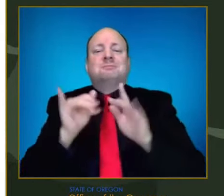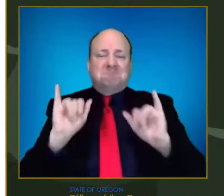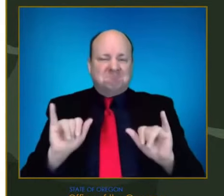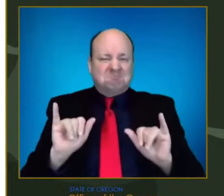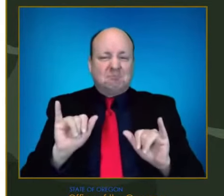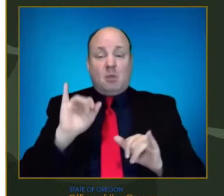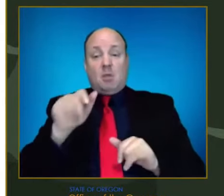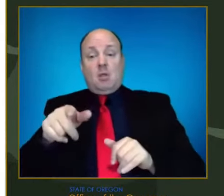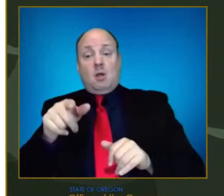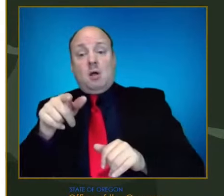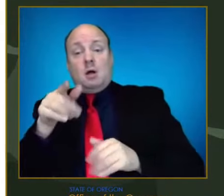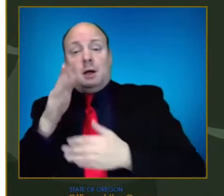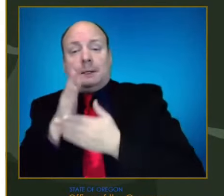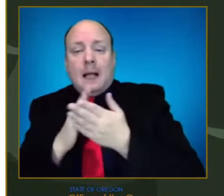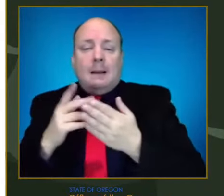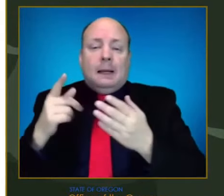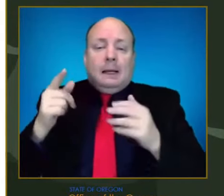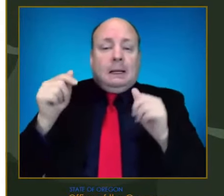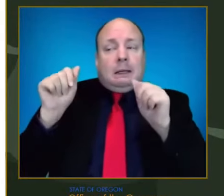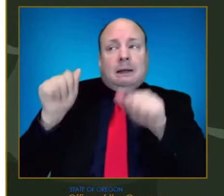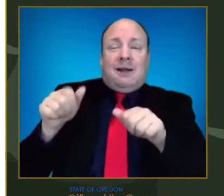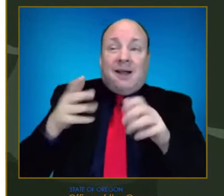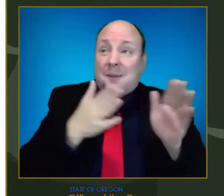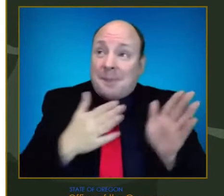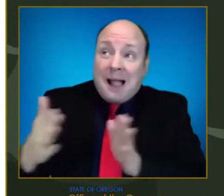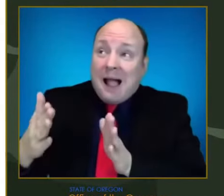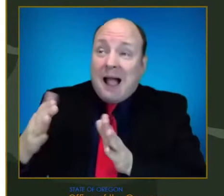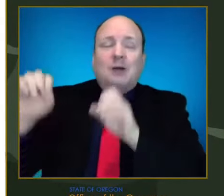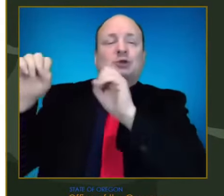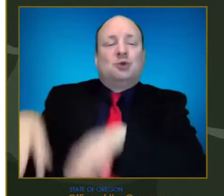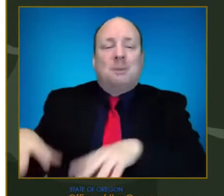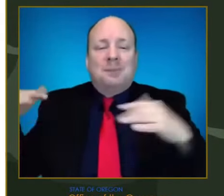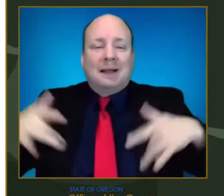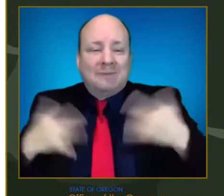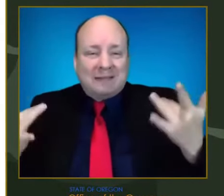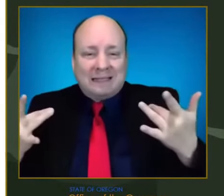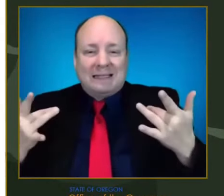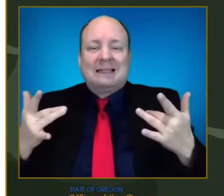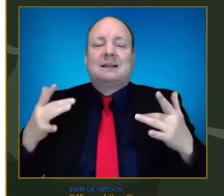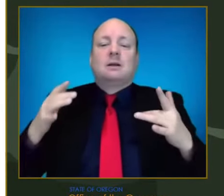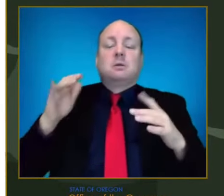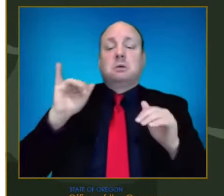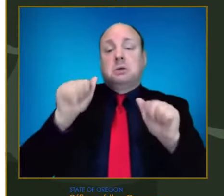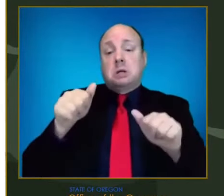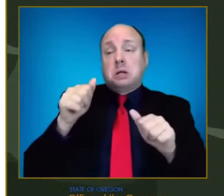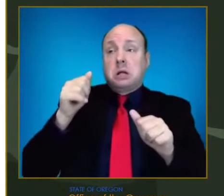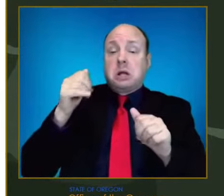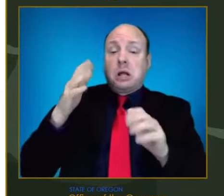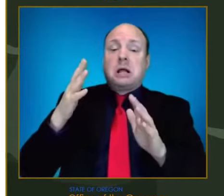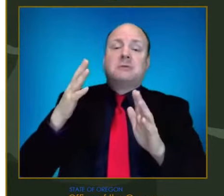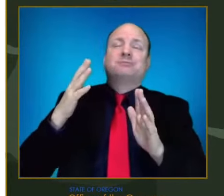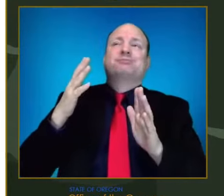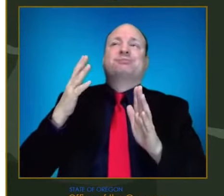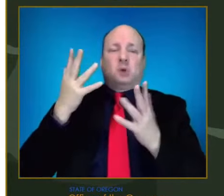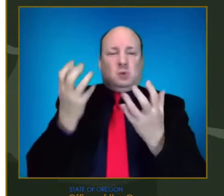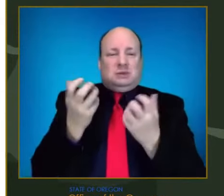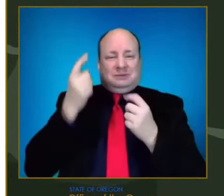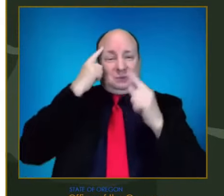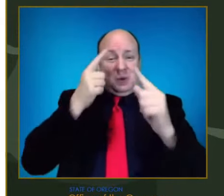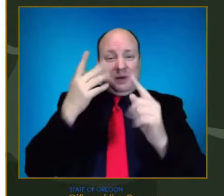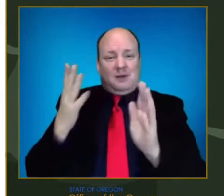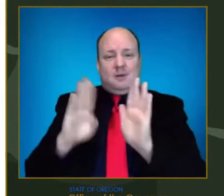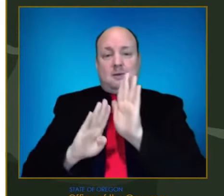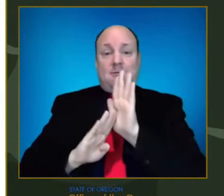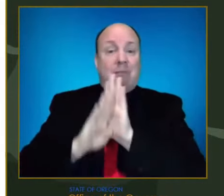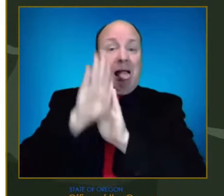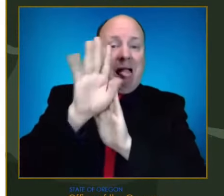If we, if we re-engage in those activities, we can see that the, the peak goes down and it shifts outward, buying us more time for the peak.